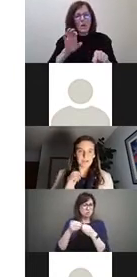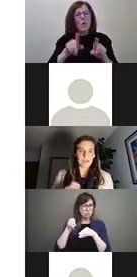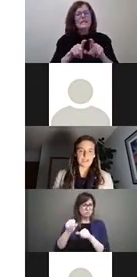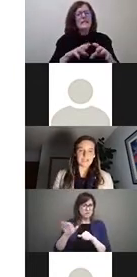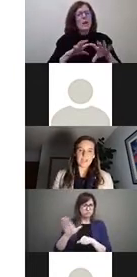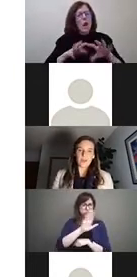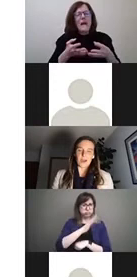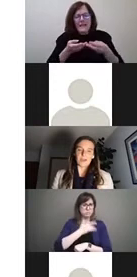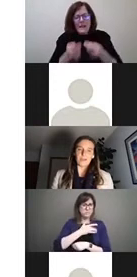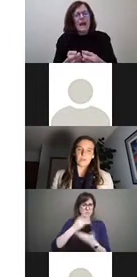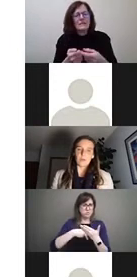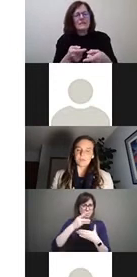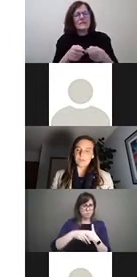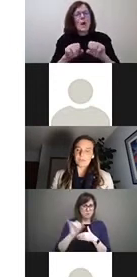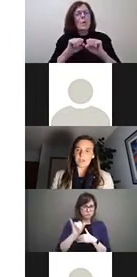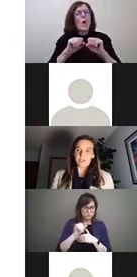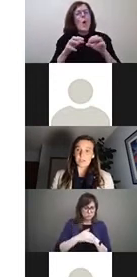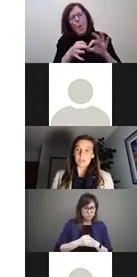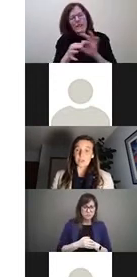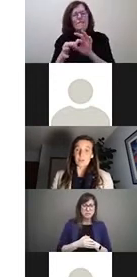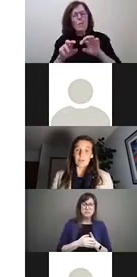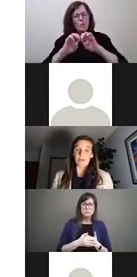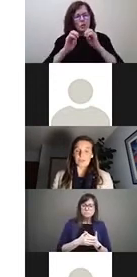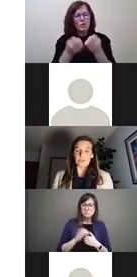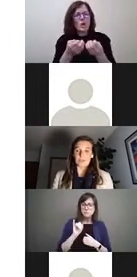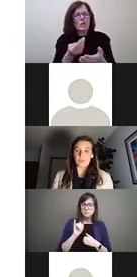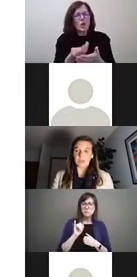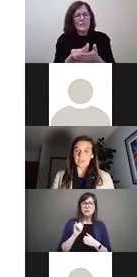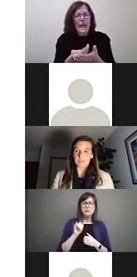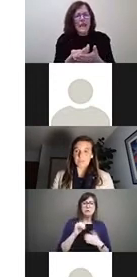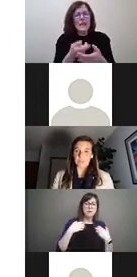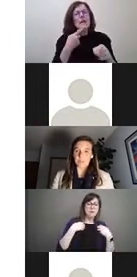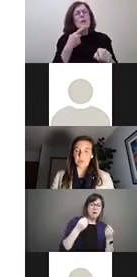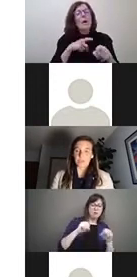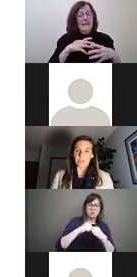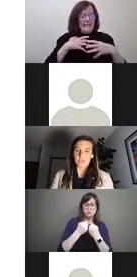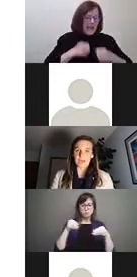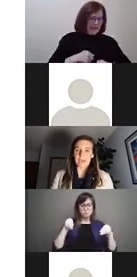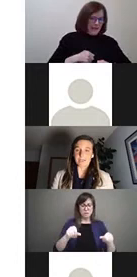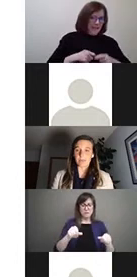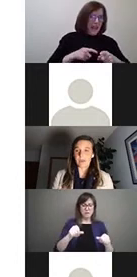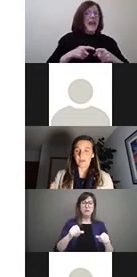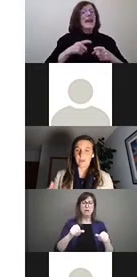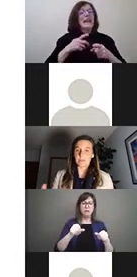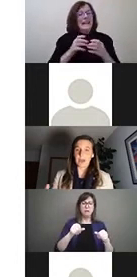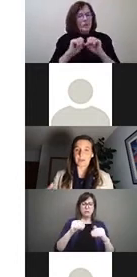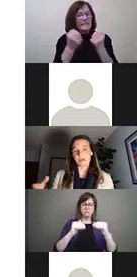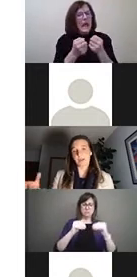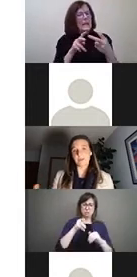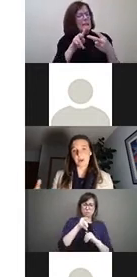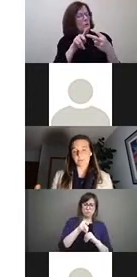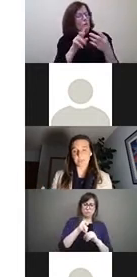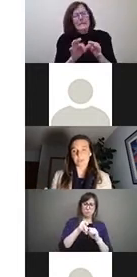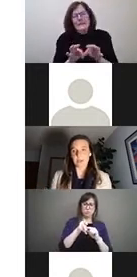programs. And what was really found is the ratio of health and social spending is what's really important and has profound impacts